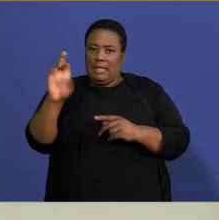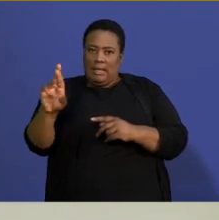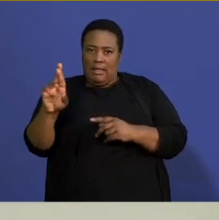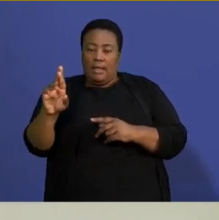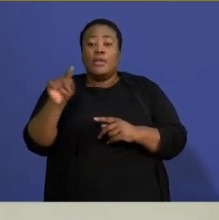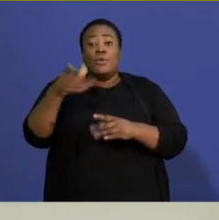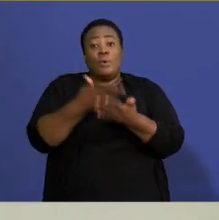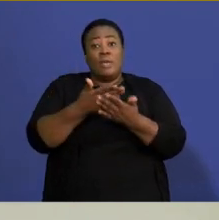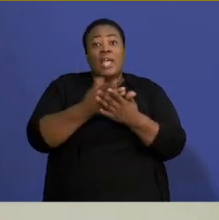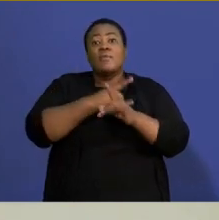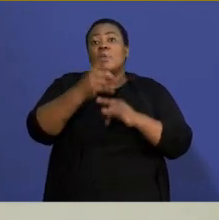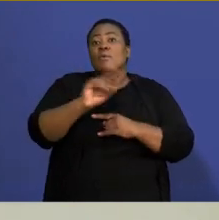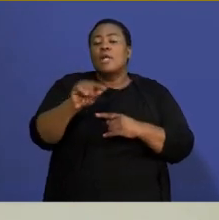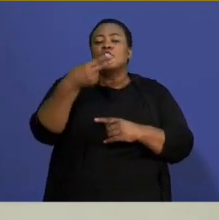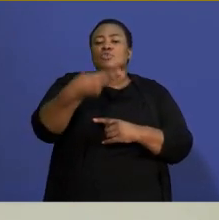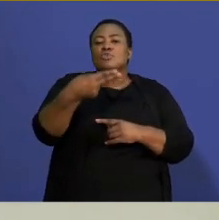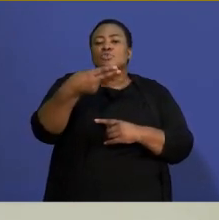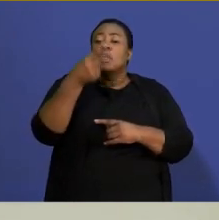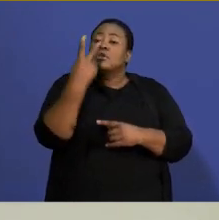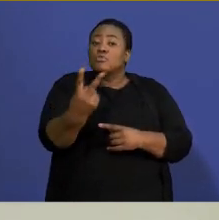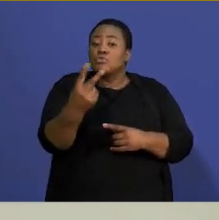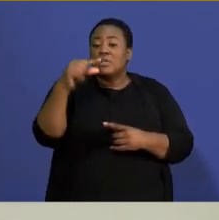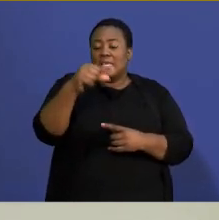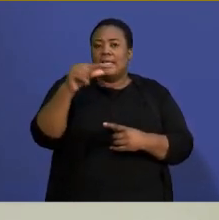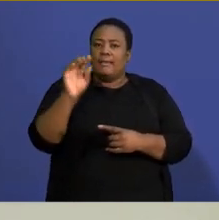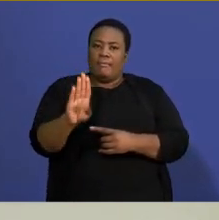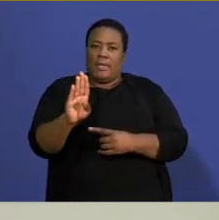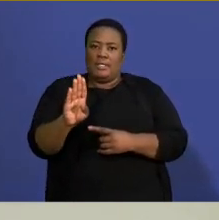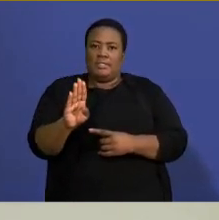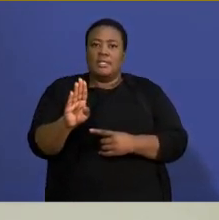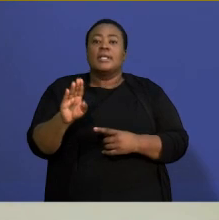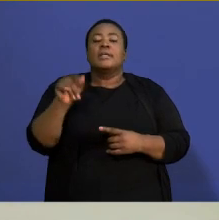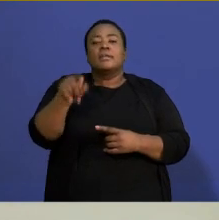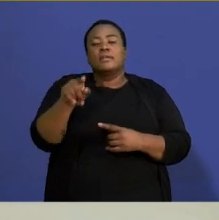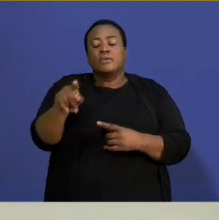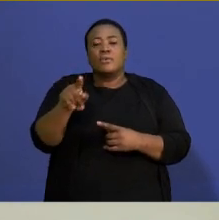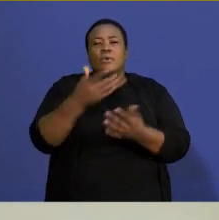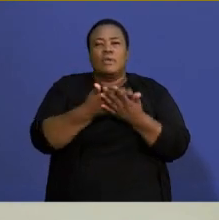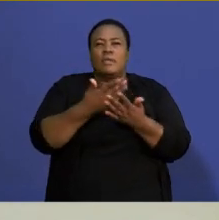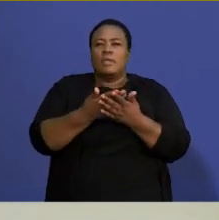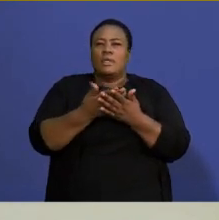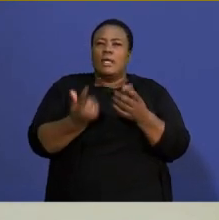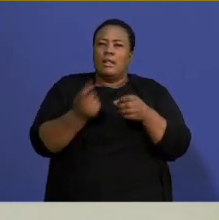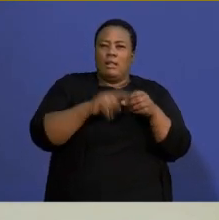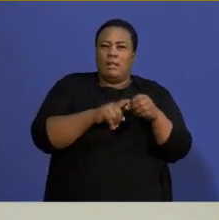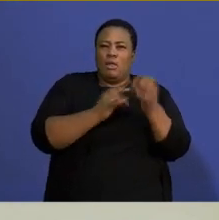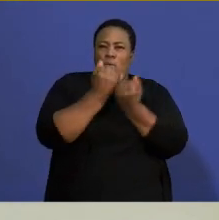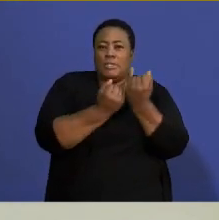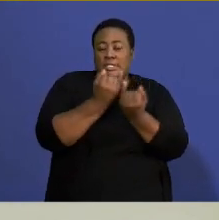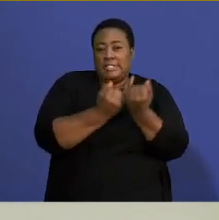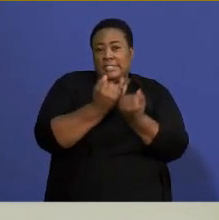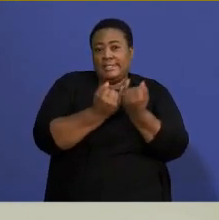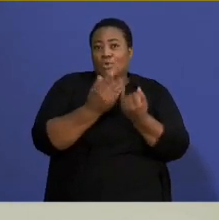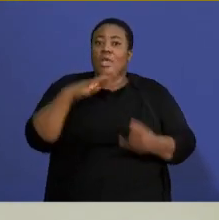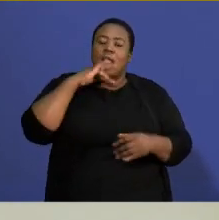gigs of data. So what are you waiting for? Hop on over to our Facebook page and enter the competition. Well, enough talking from my